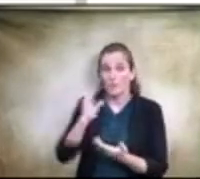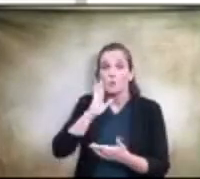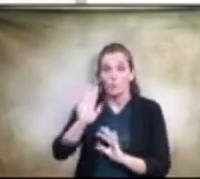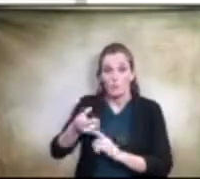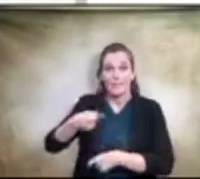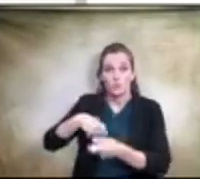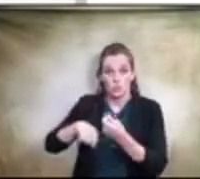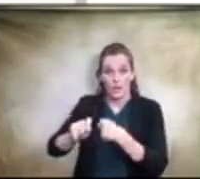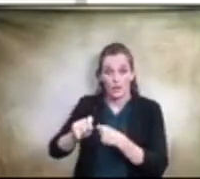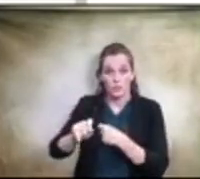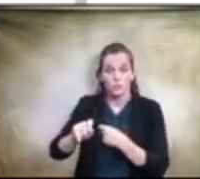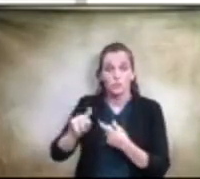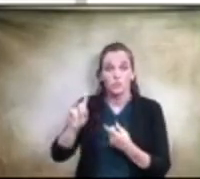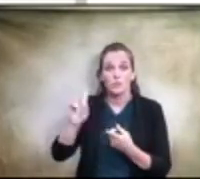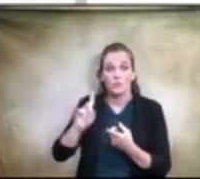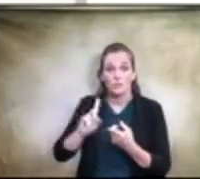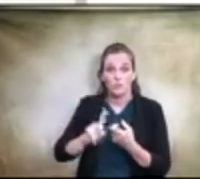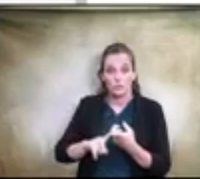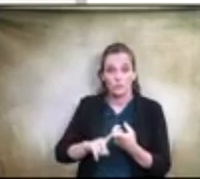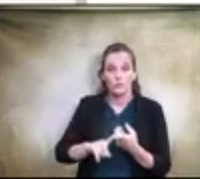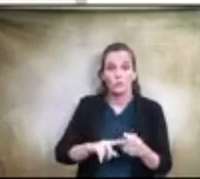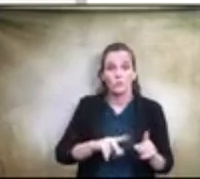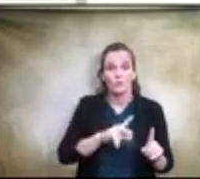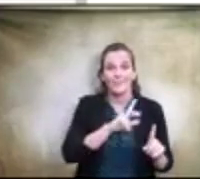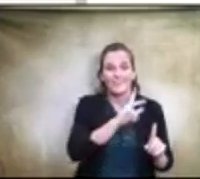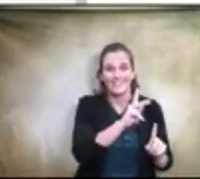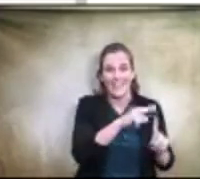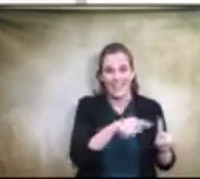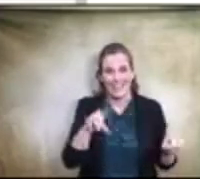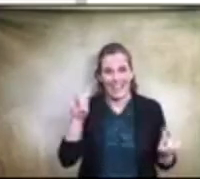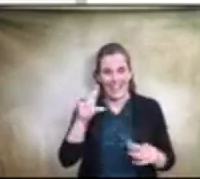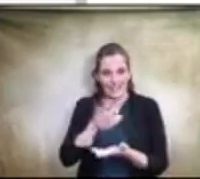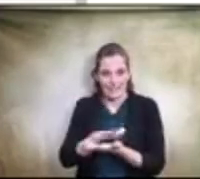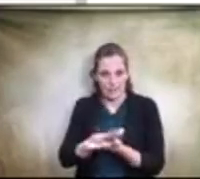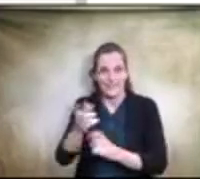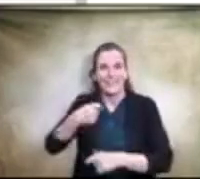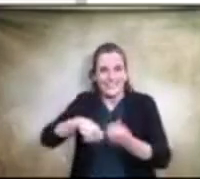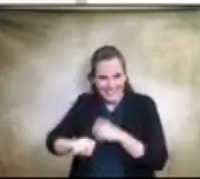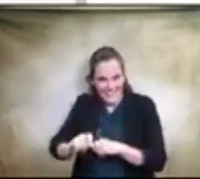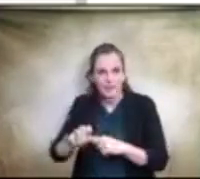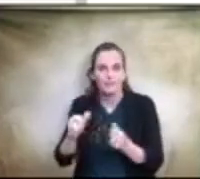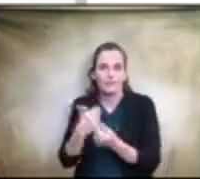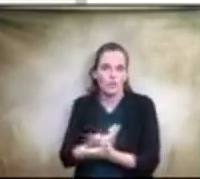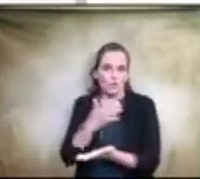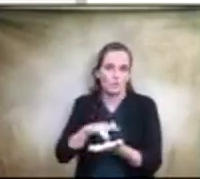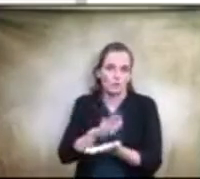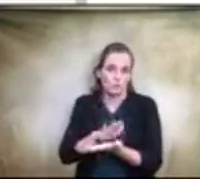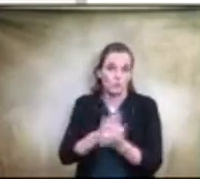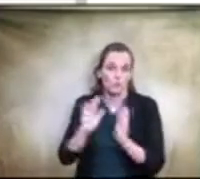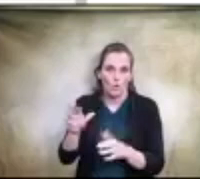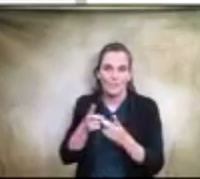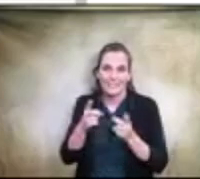be a K-8 campus rather than a new middle school. So, the district is recommending that change in the bond